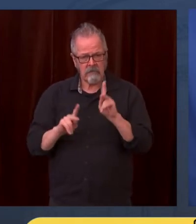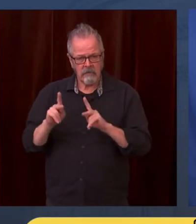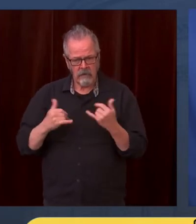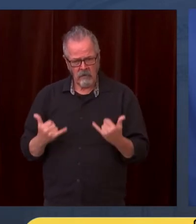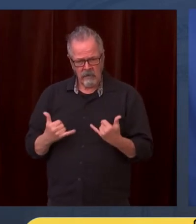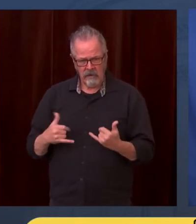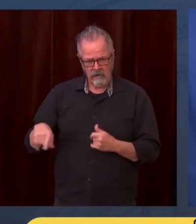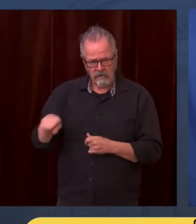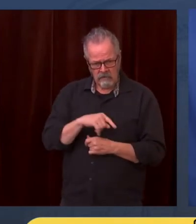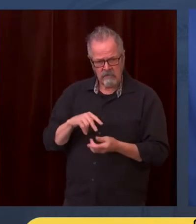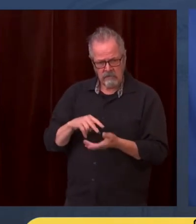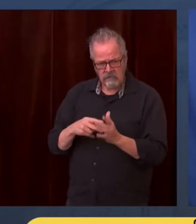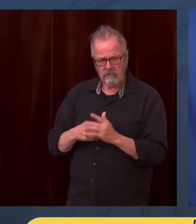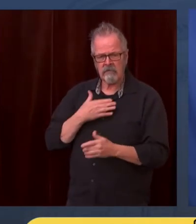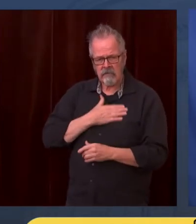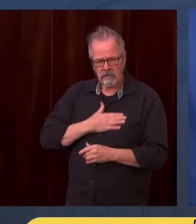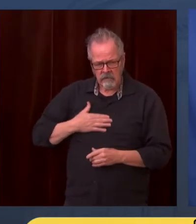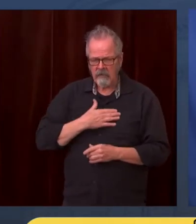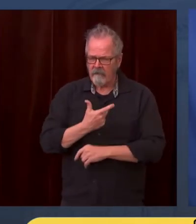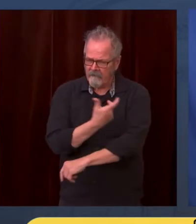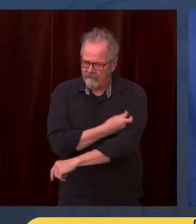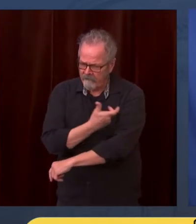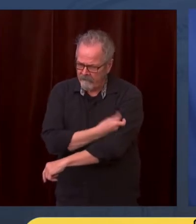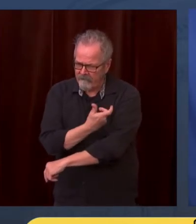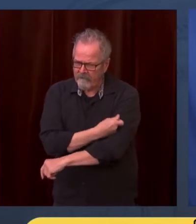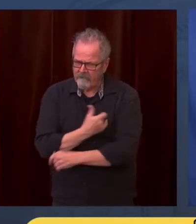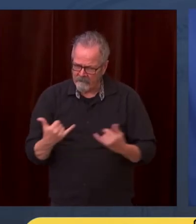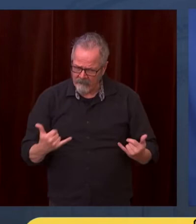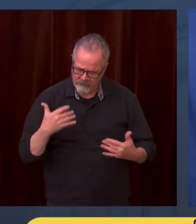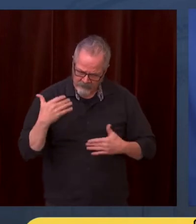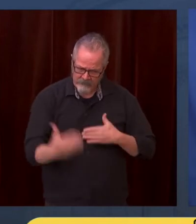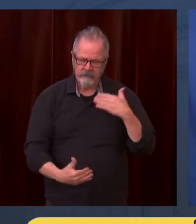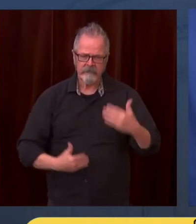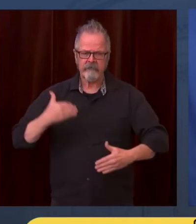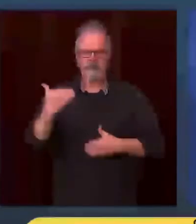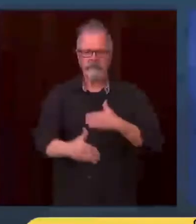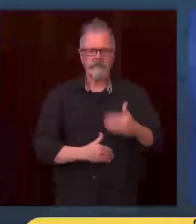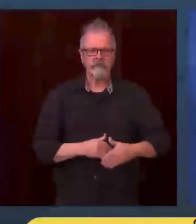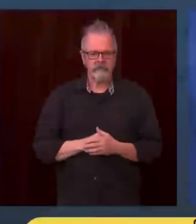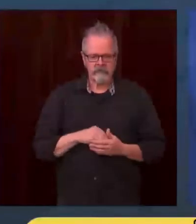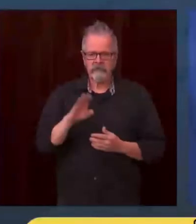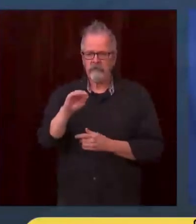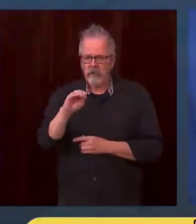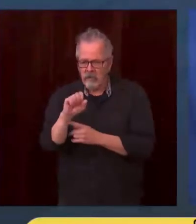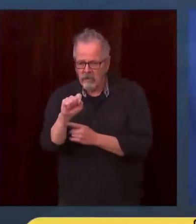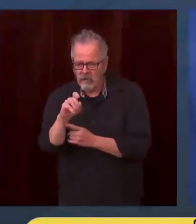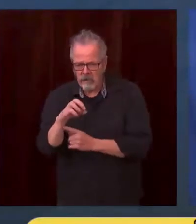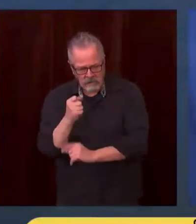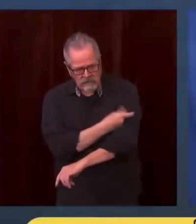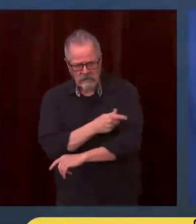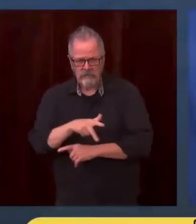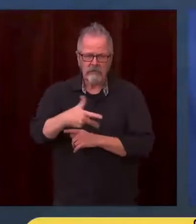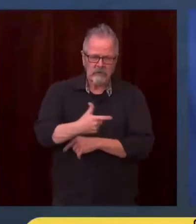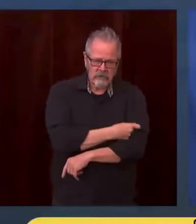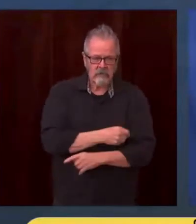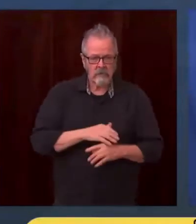urge people to get their first vaccine and their booster at the appropriate time. And now everyone over the age 18 is eligible for